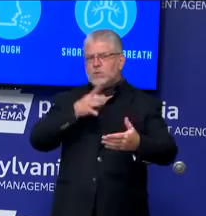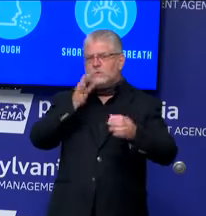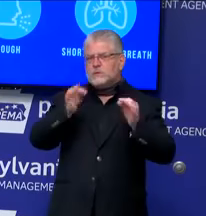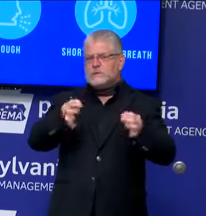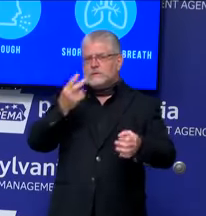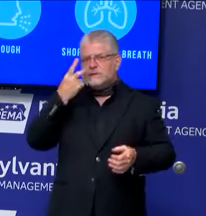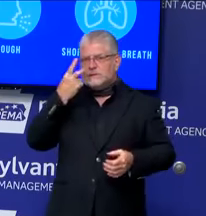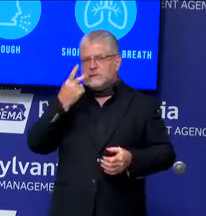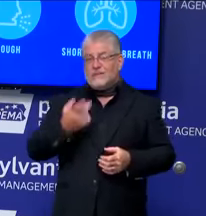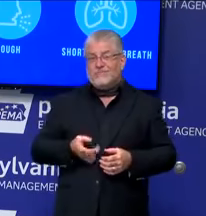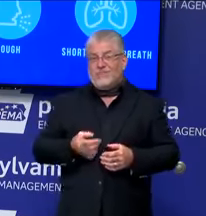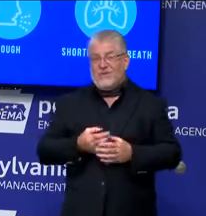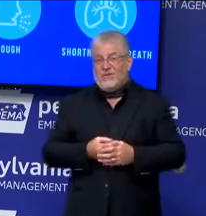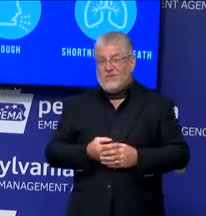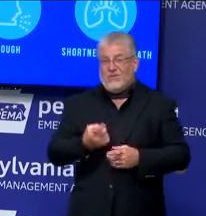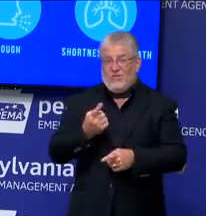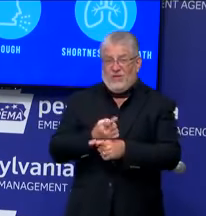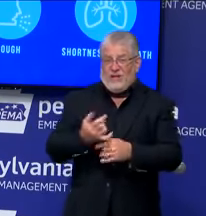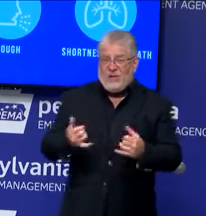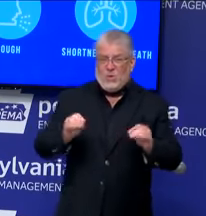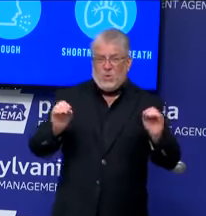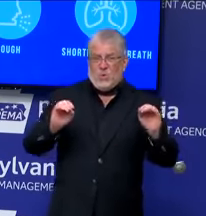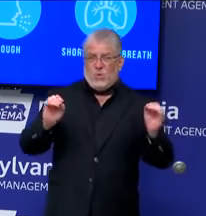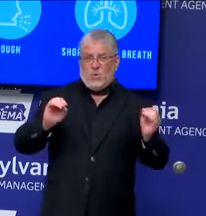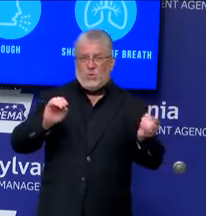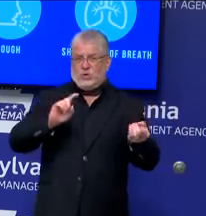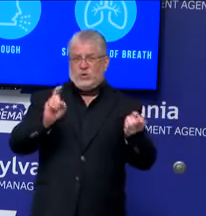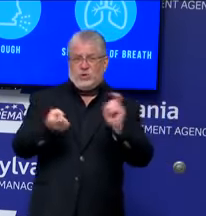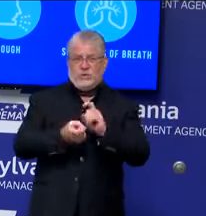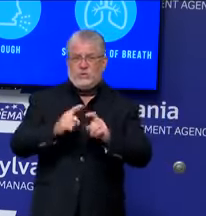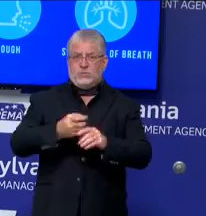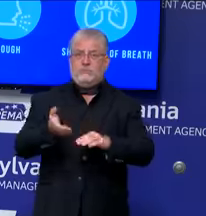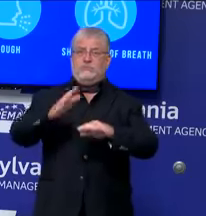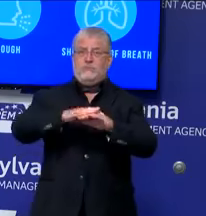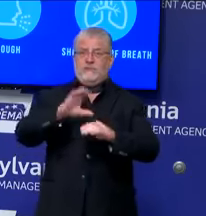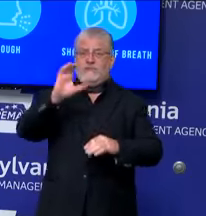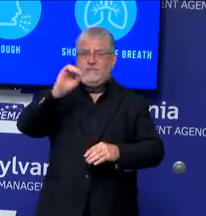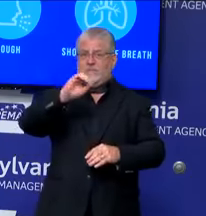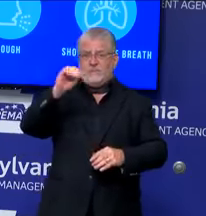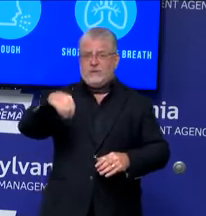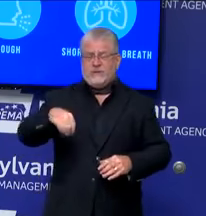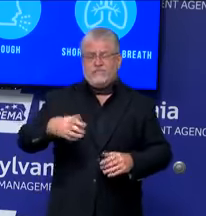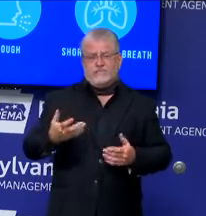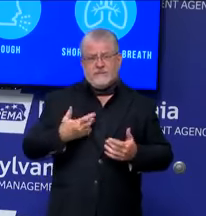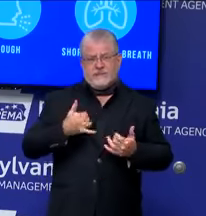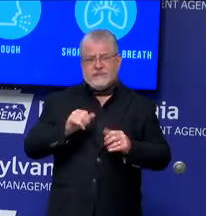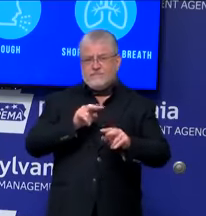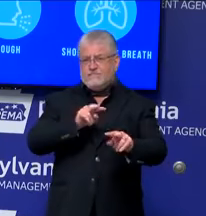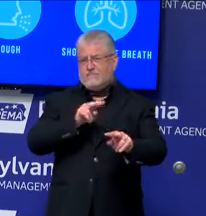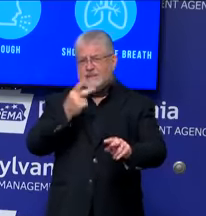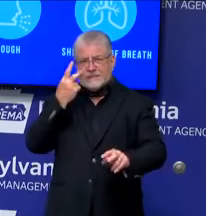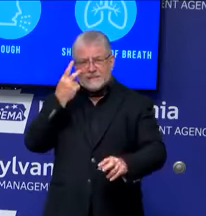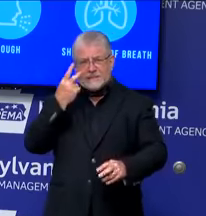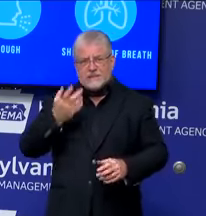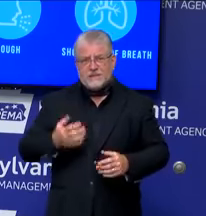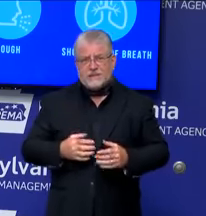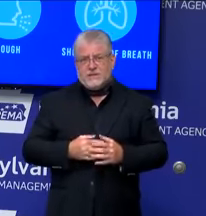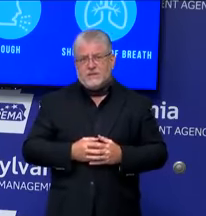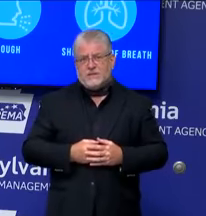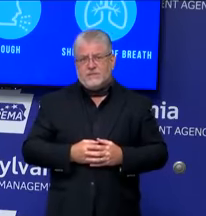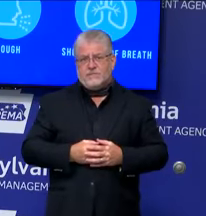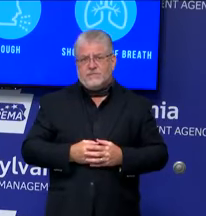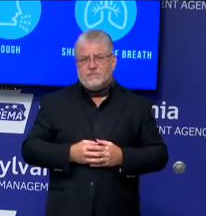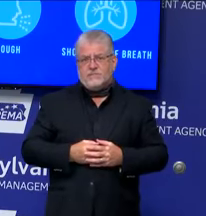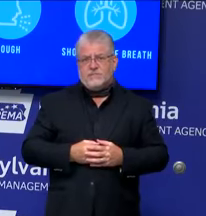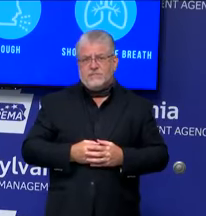to roll that back because we have to wait and see. I mean, our case counts, I mean, we had over 1,000 new patients today. So, our case